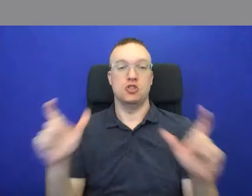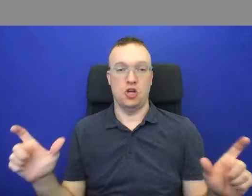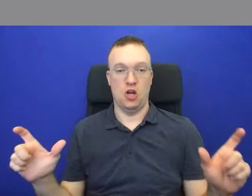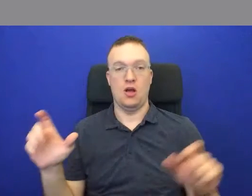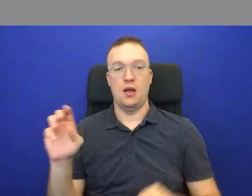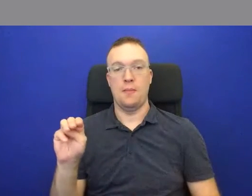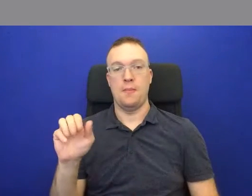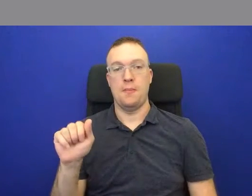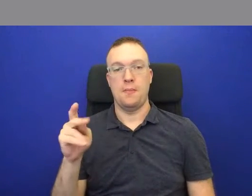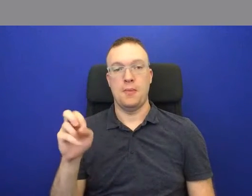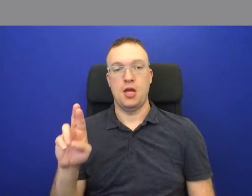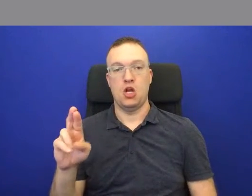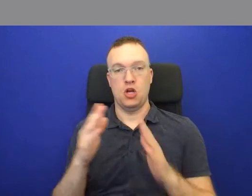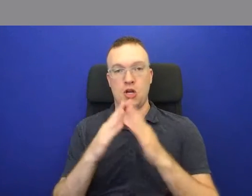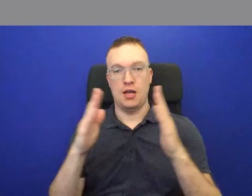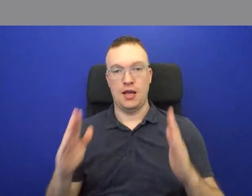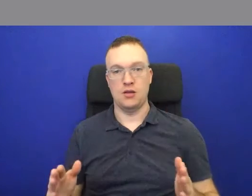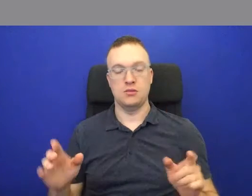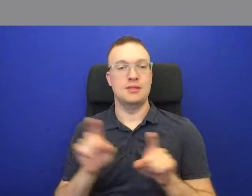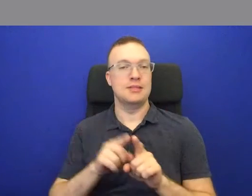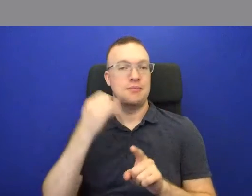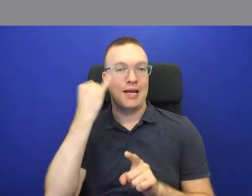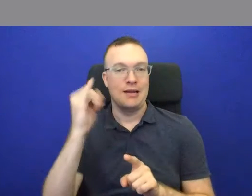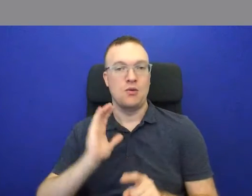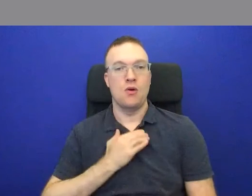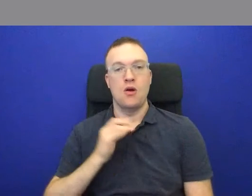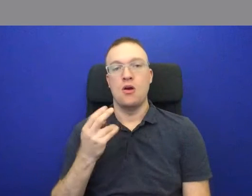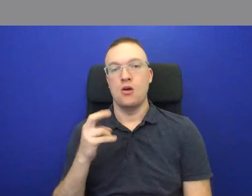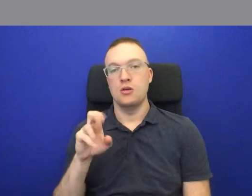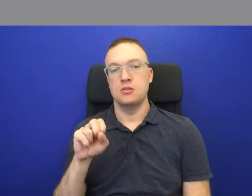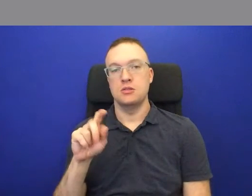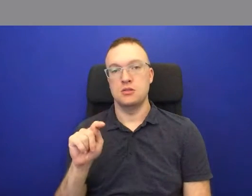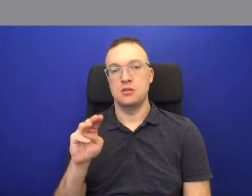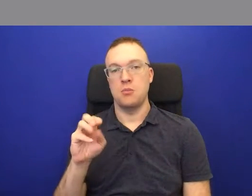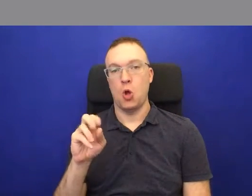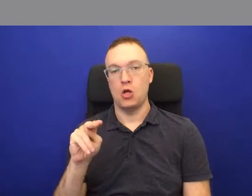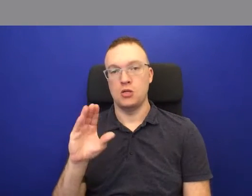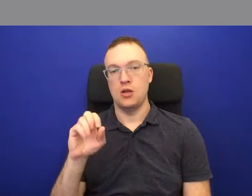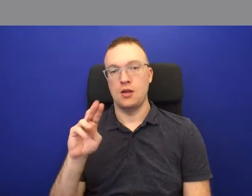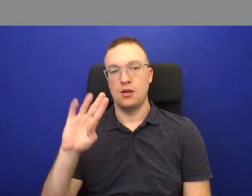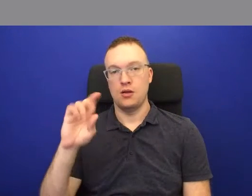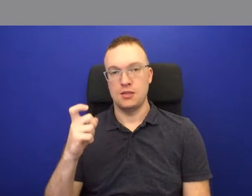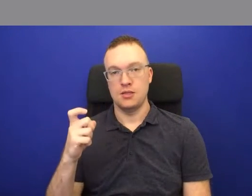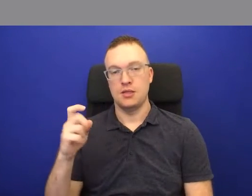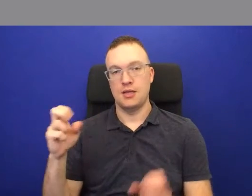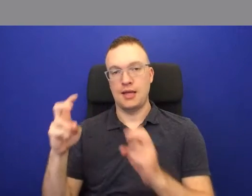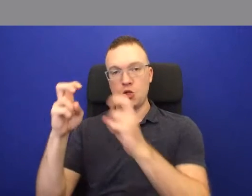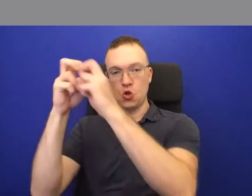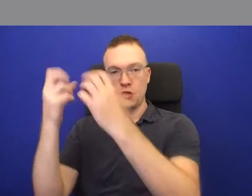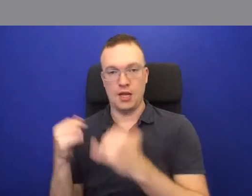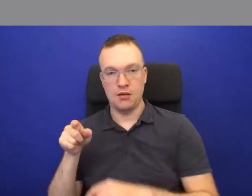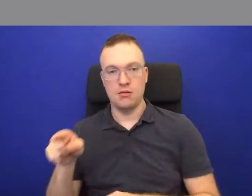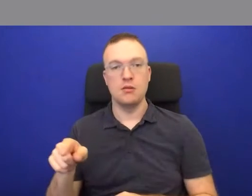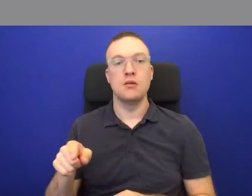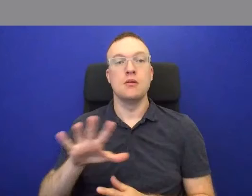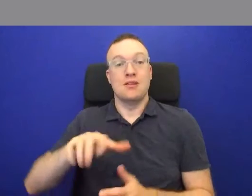house, much like Herstman Sioux Castle today. Behind the manor house, you have